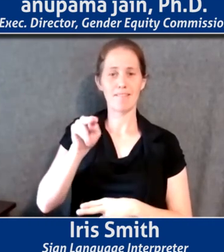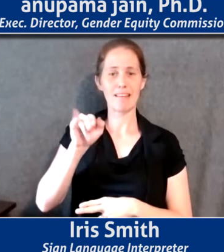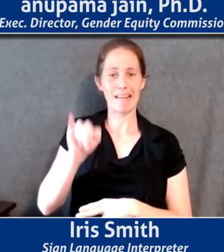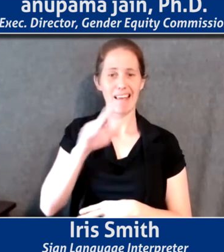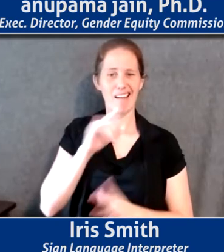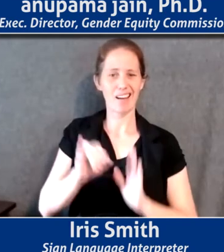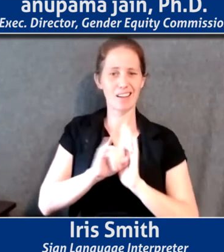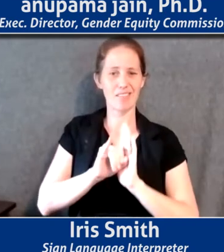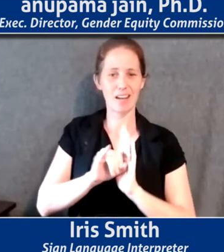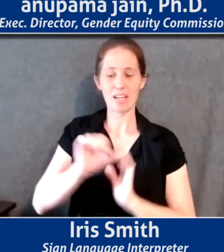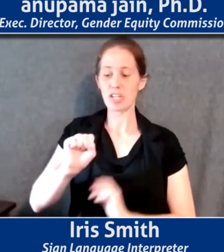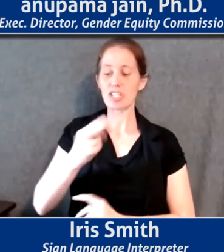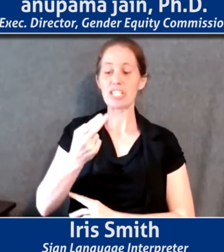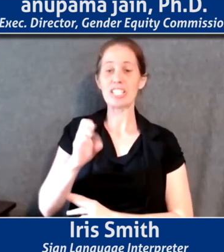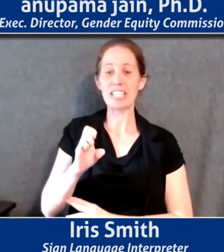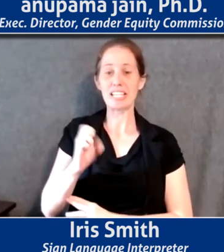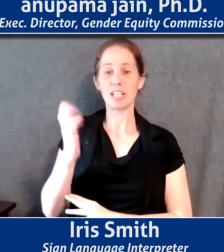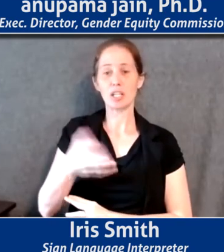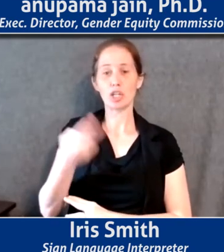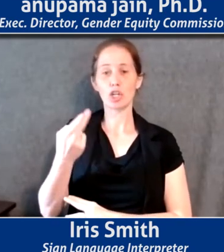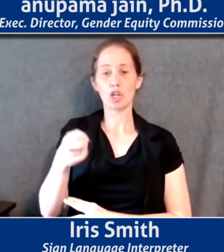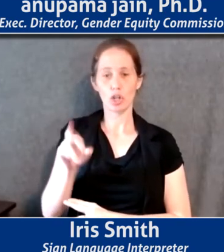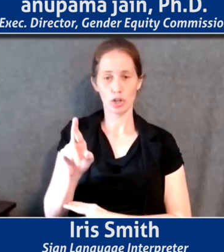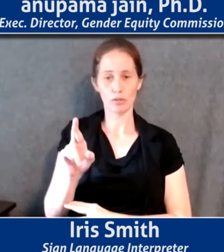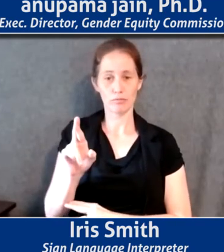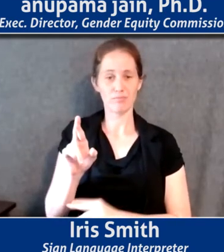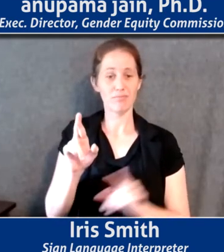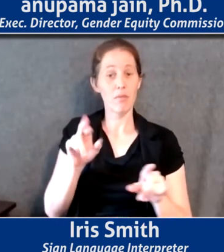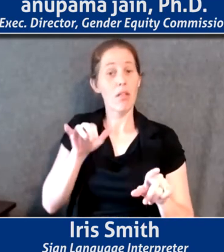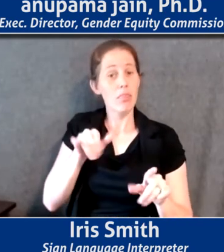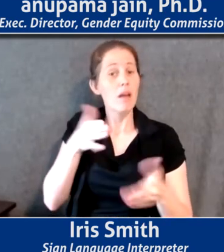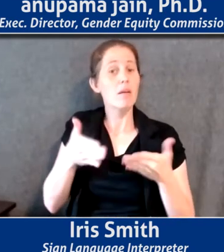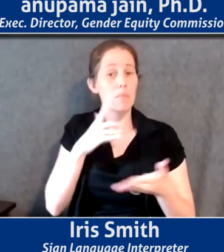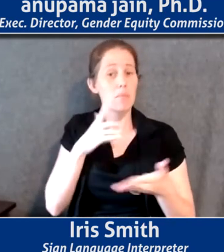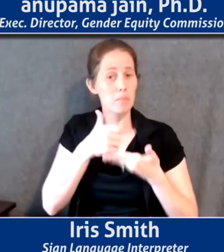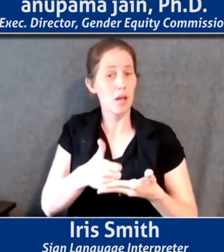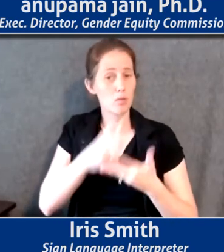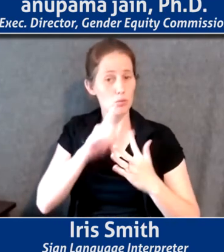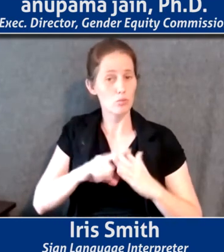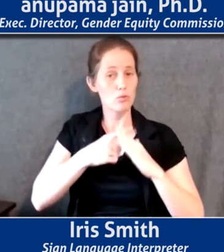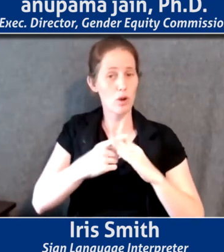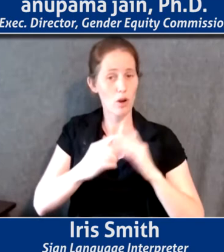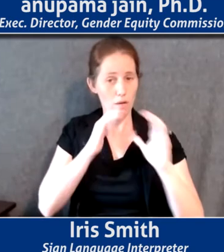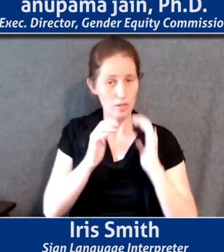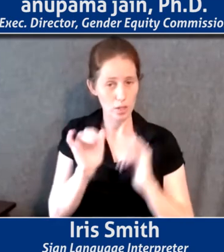as she-her, and that may be helpful getting the conversation started.